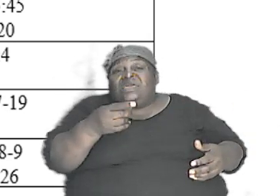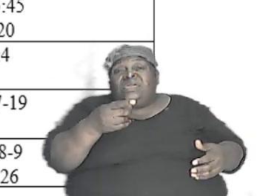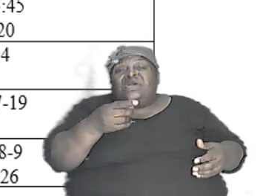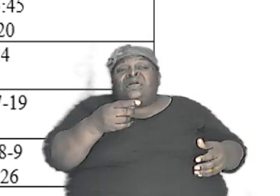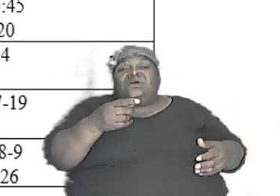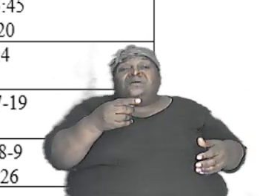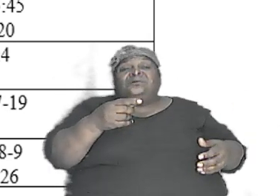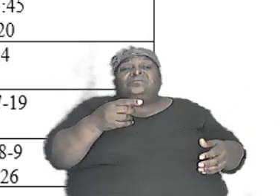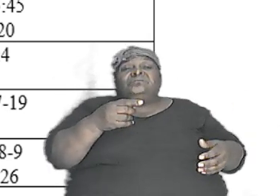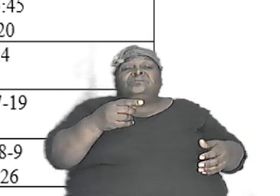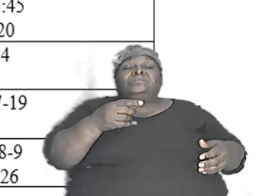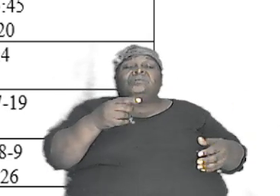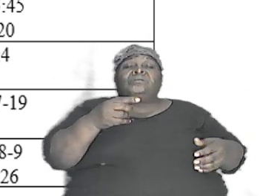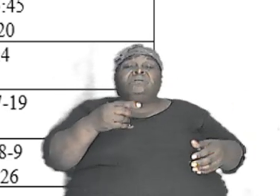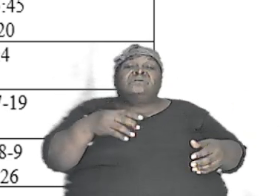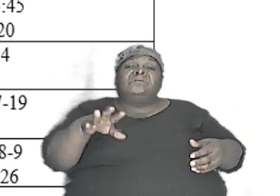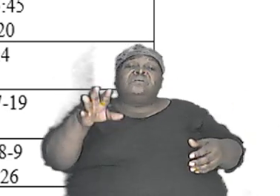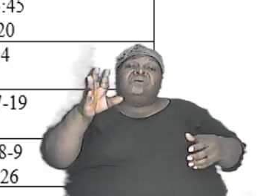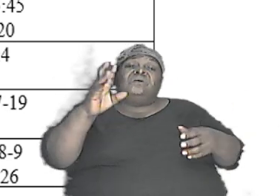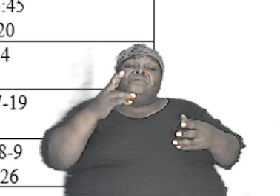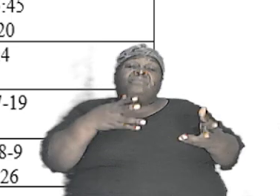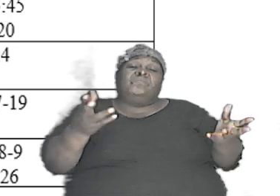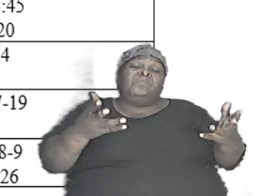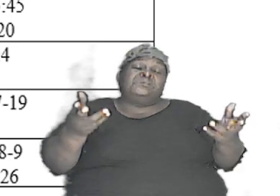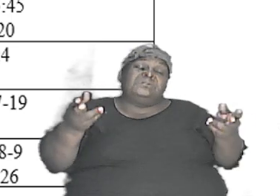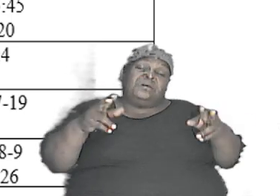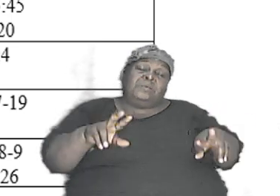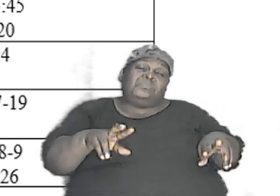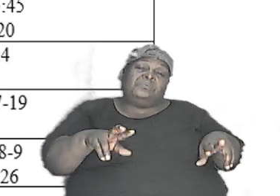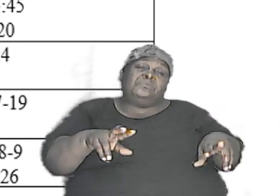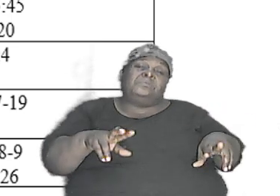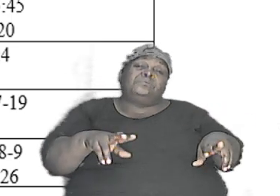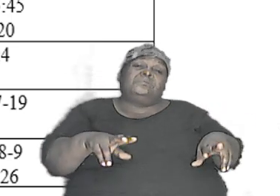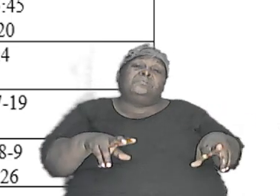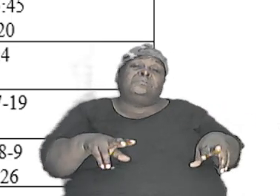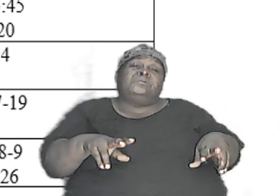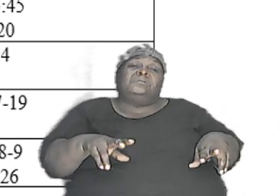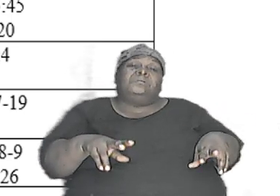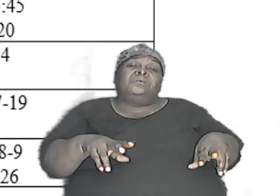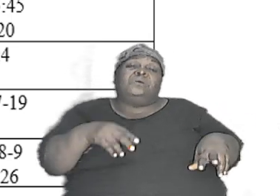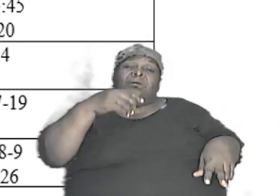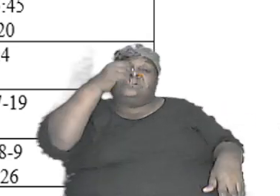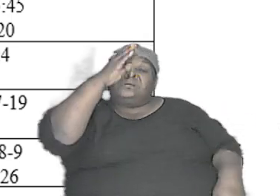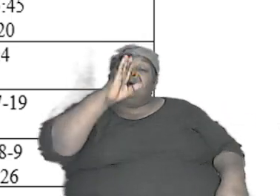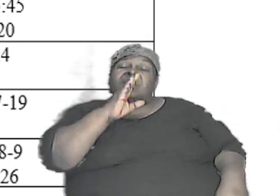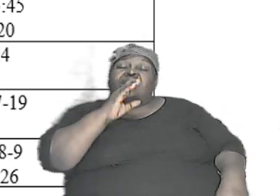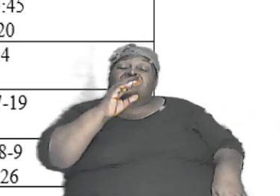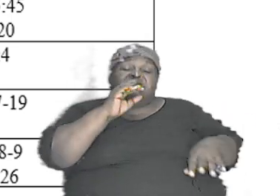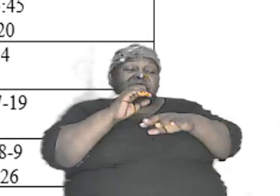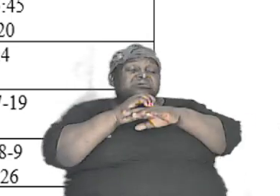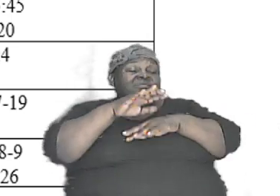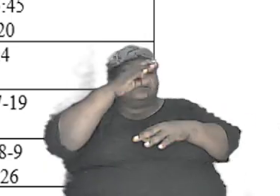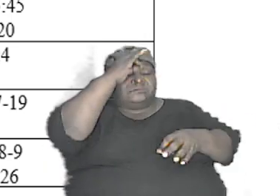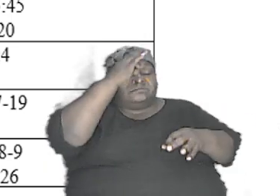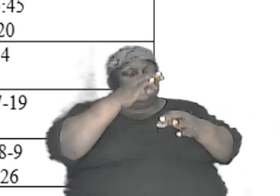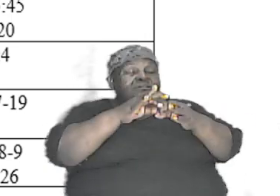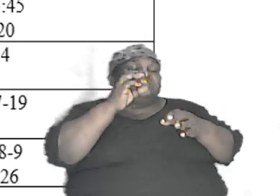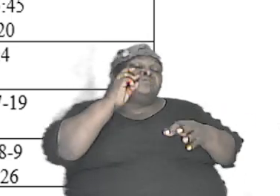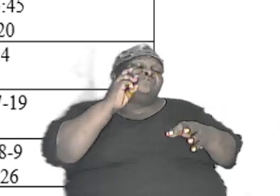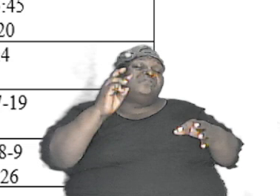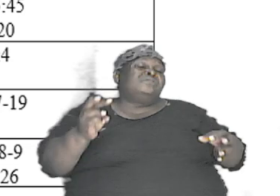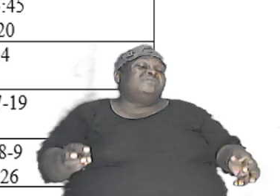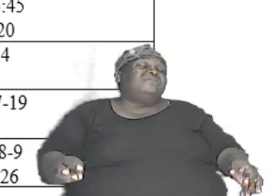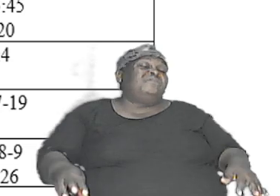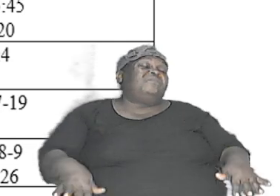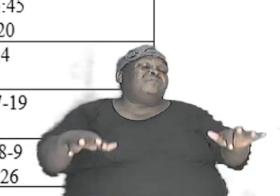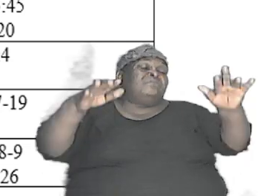account of the events were and God sent judgment and the floods came and